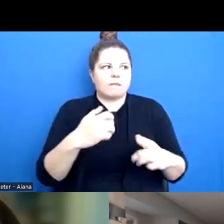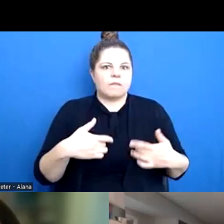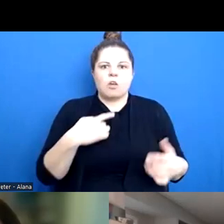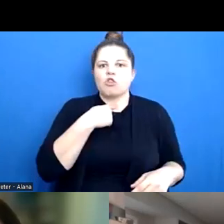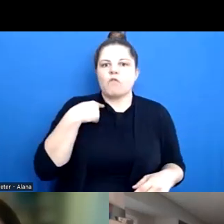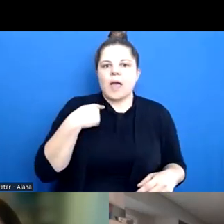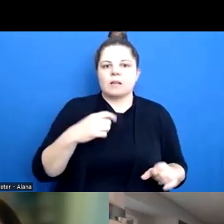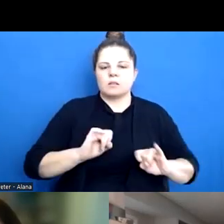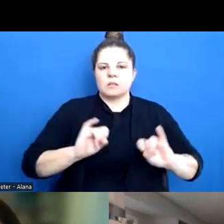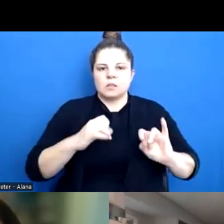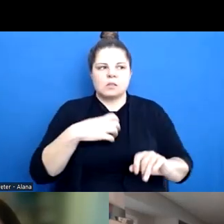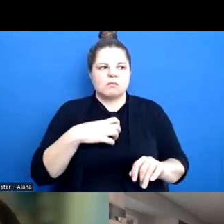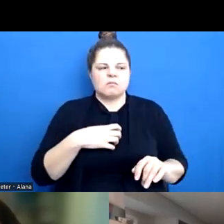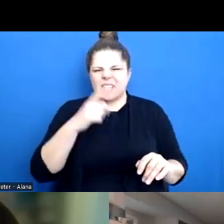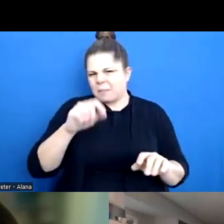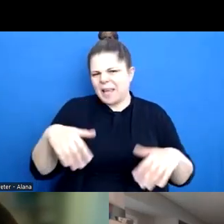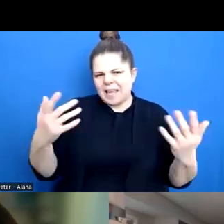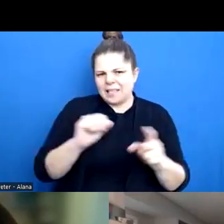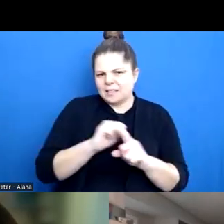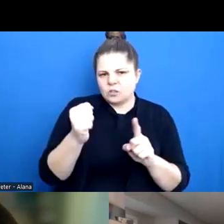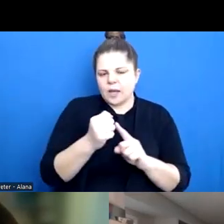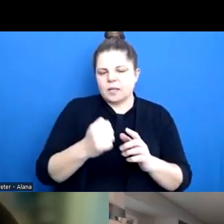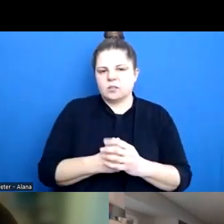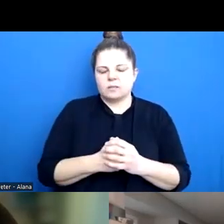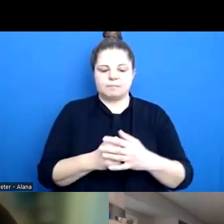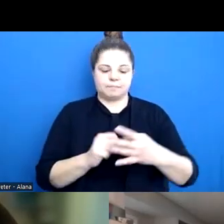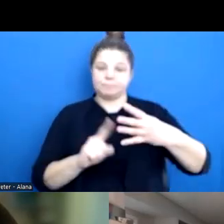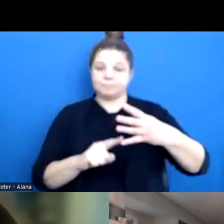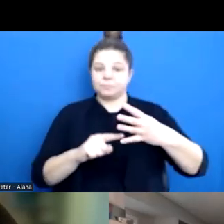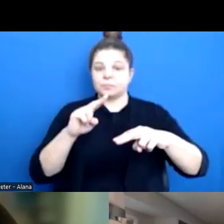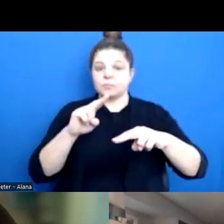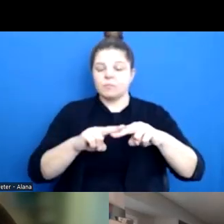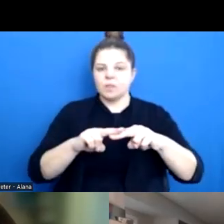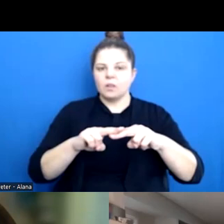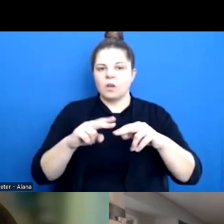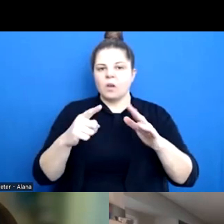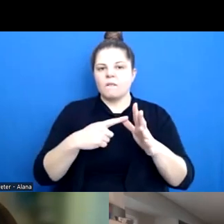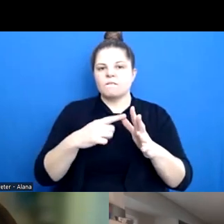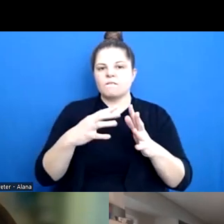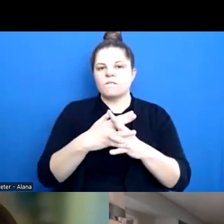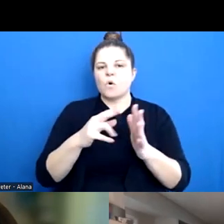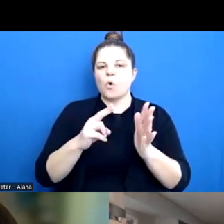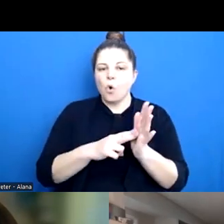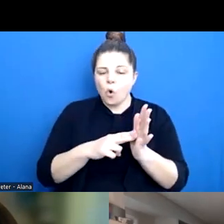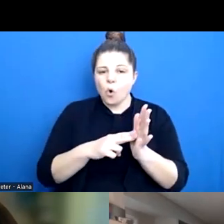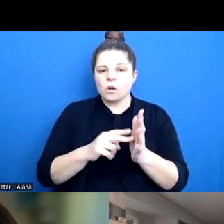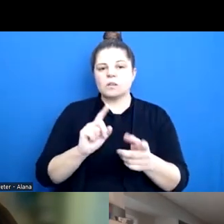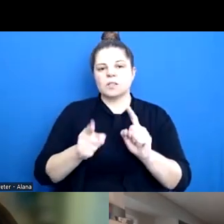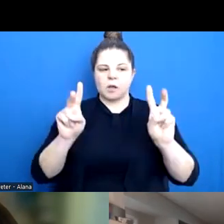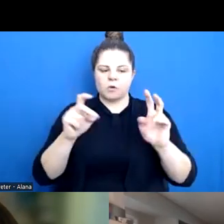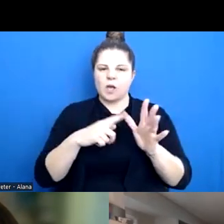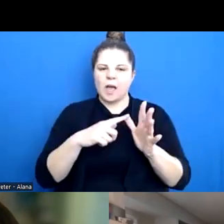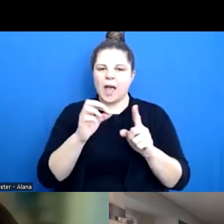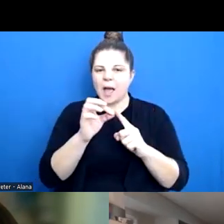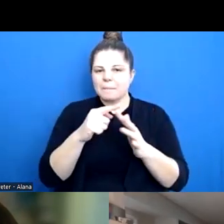not necessarily sexual threat. And fawning or it's sometimes called appease. So fight,